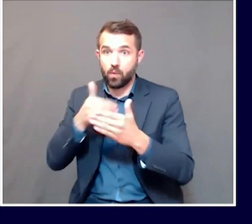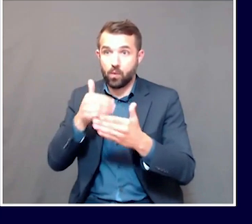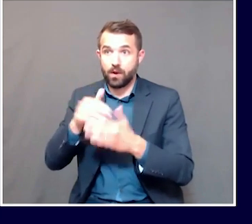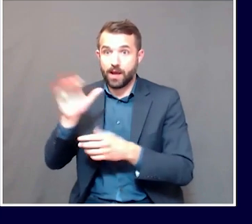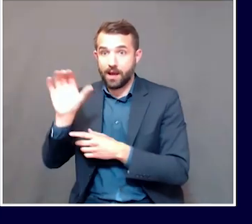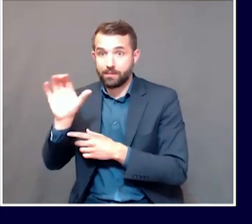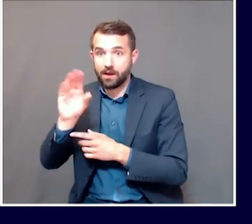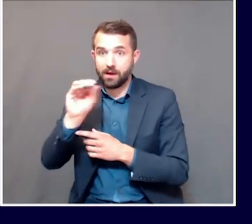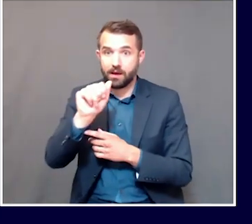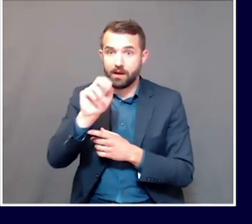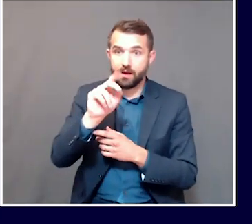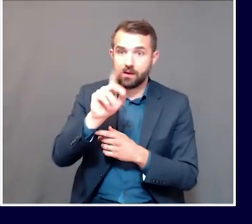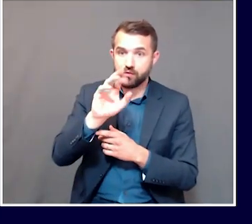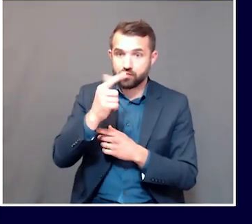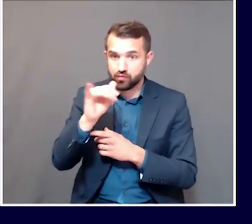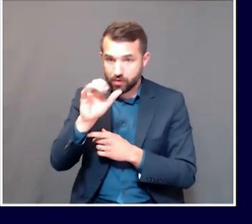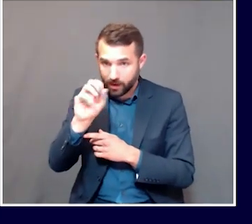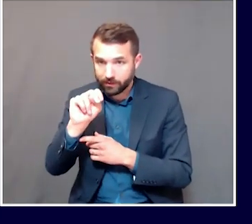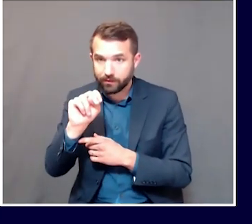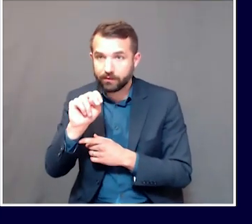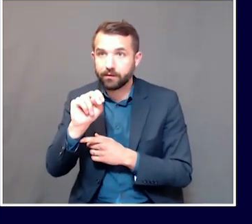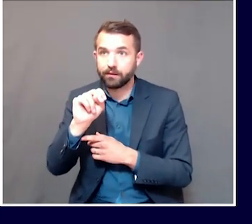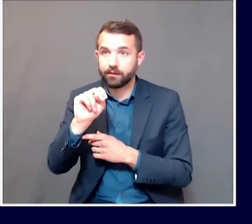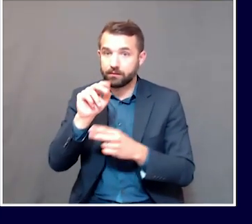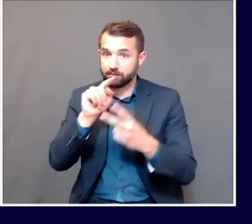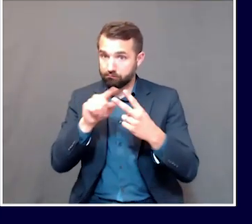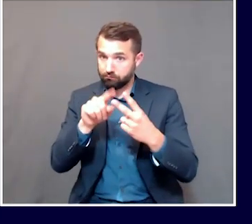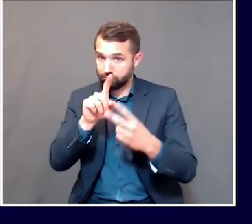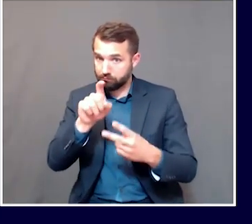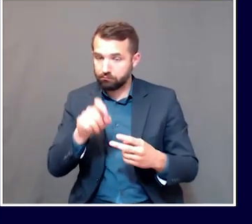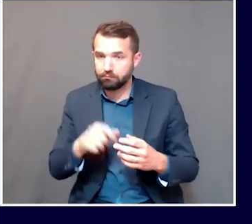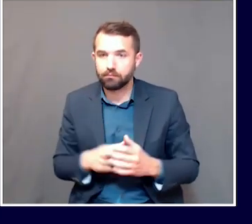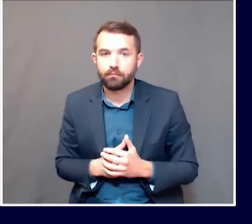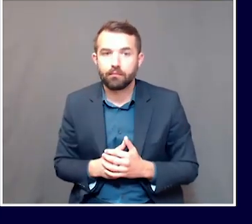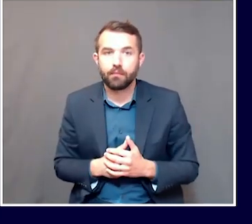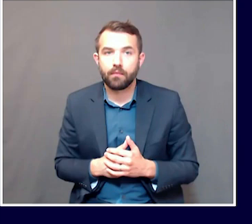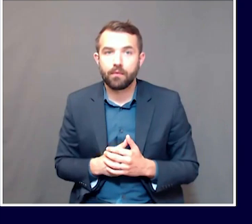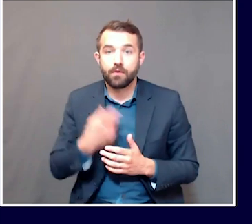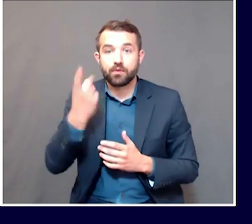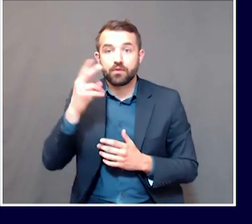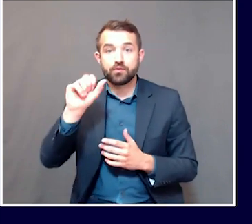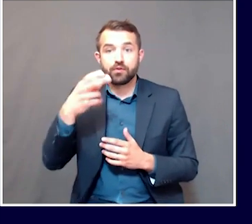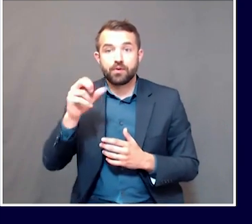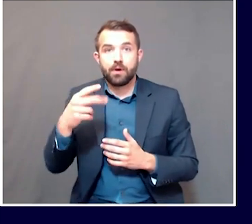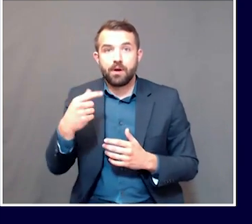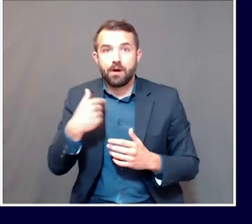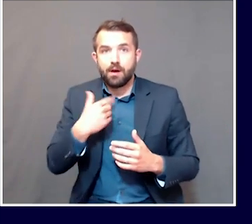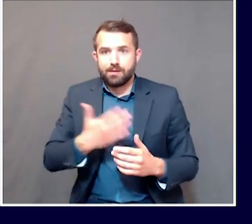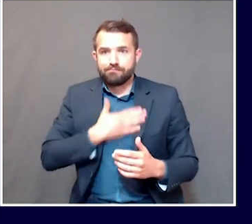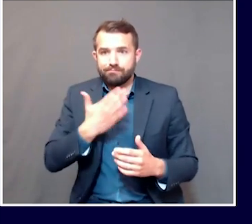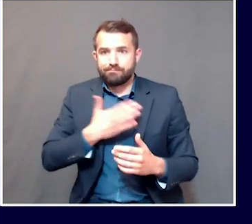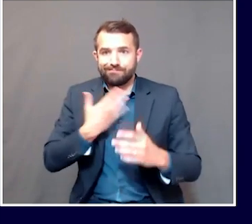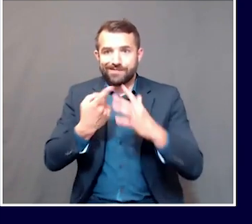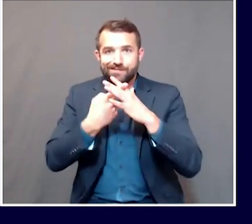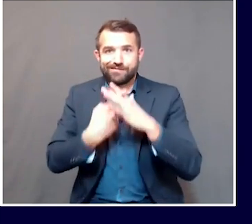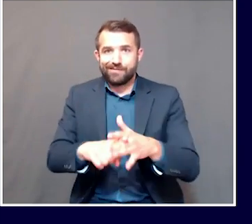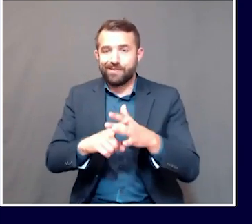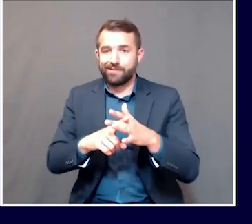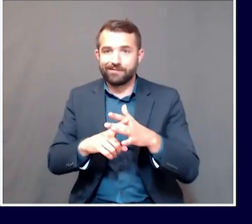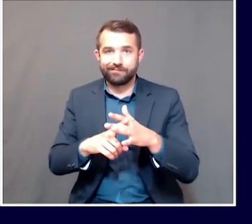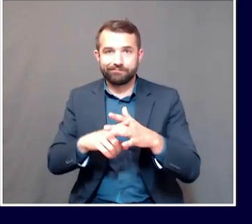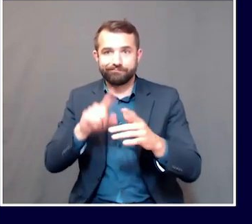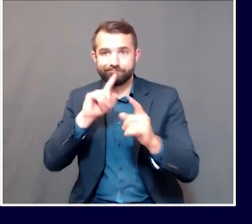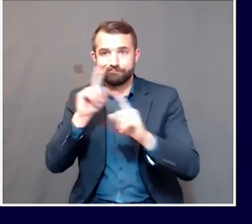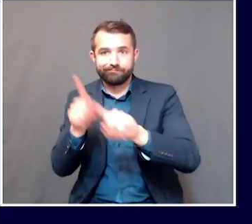I'm happy to start and then, of course, turn it over to Governor and Commissioner. The bottom line there, Bob, is that those discussions